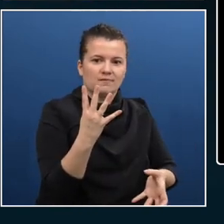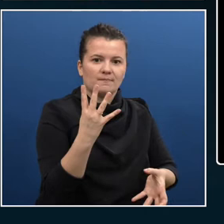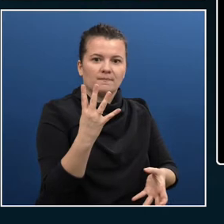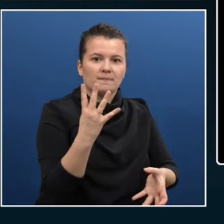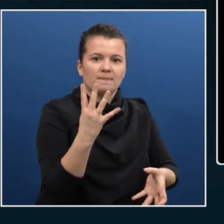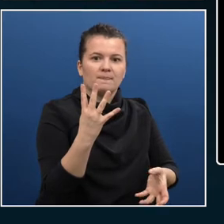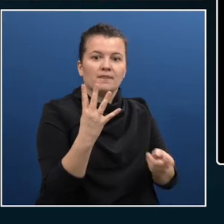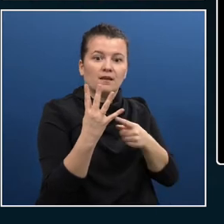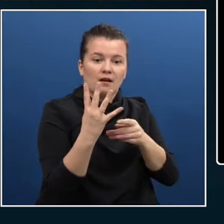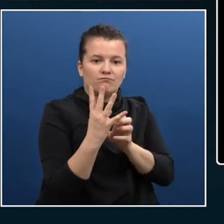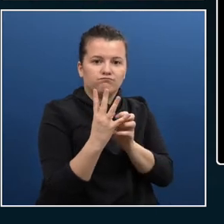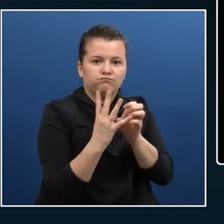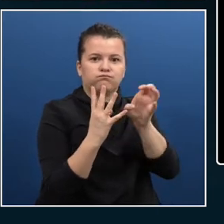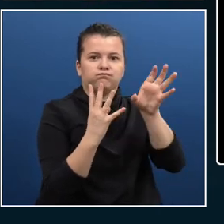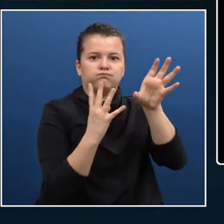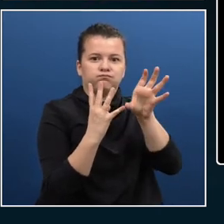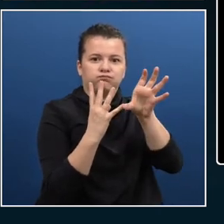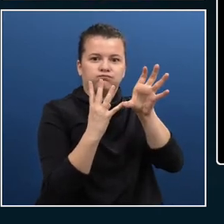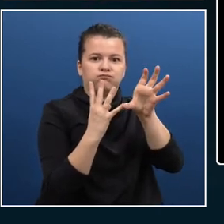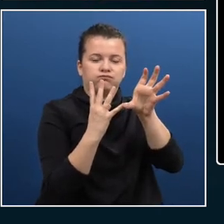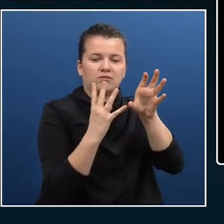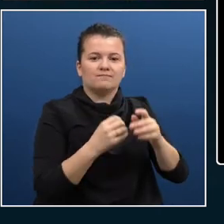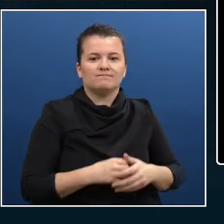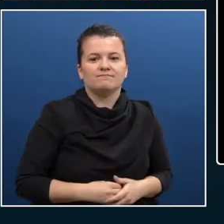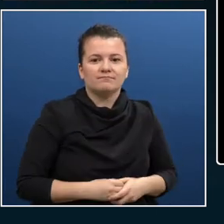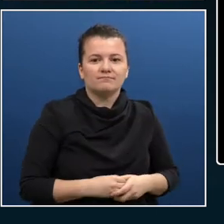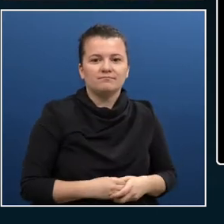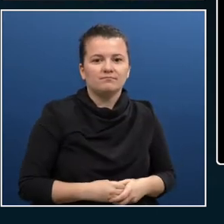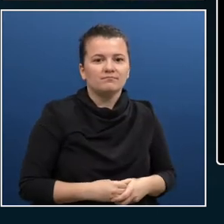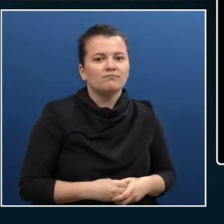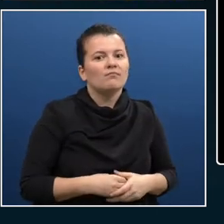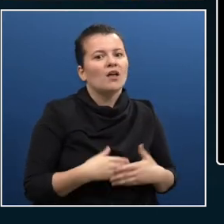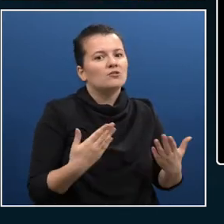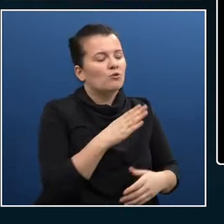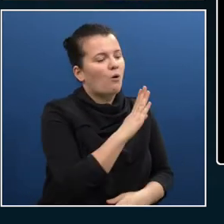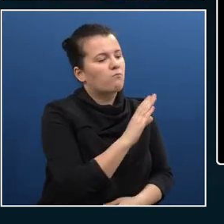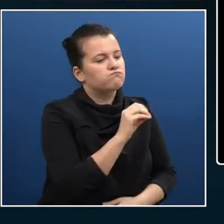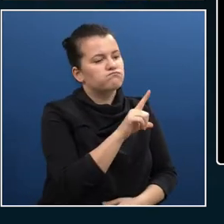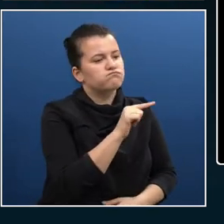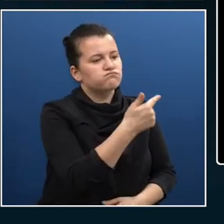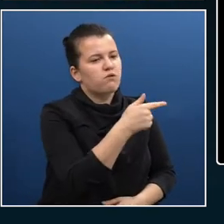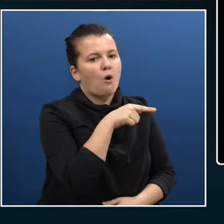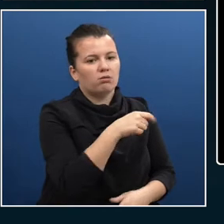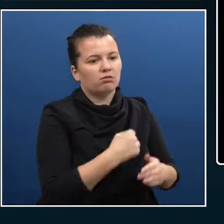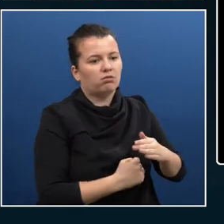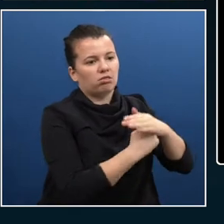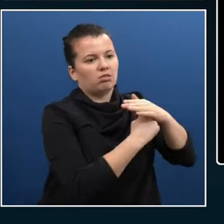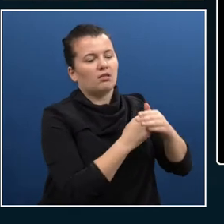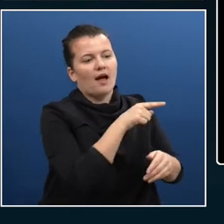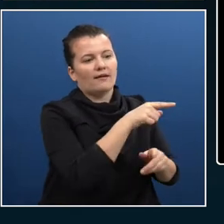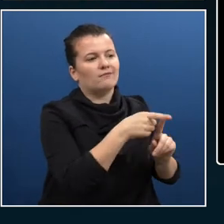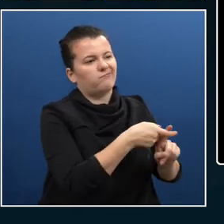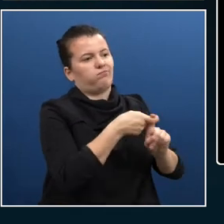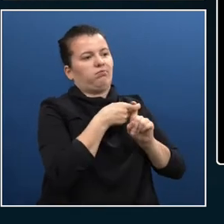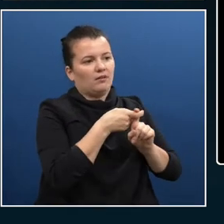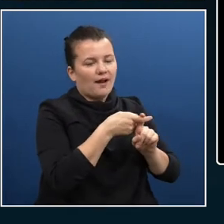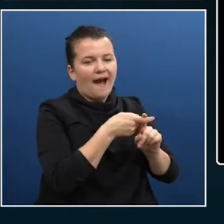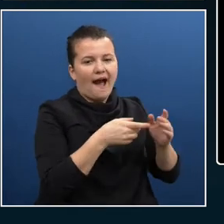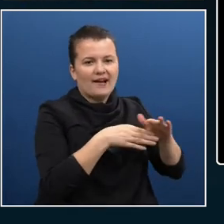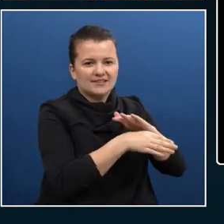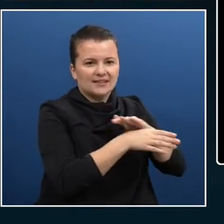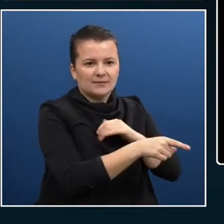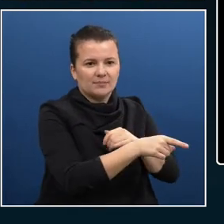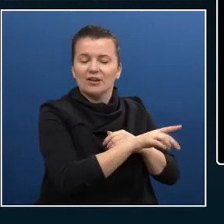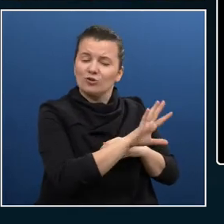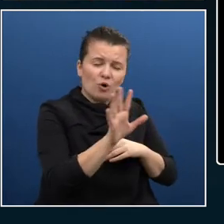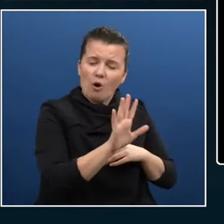because looking at accessibility as bolt on never works because it's it's it's part of the process. And this is the story of